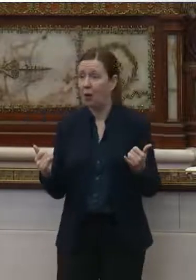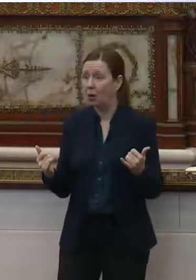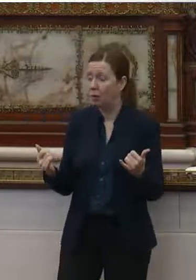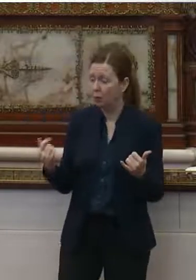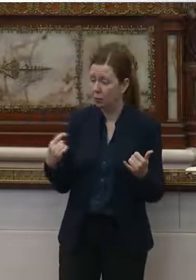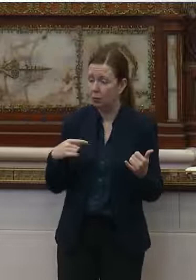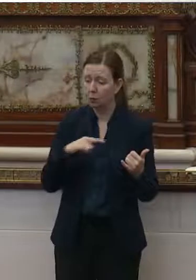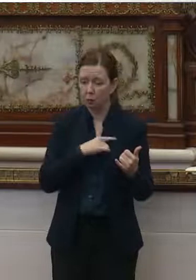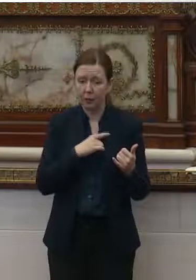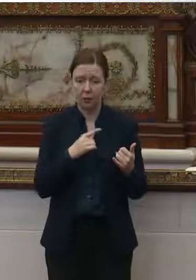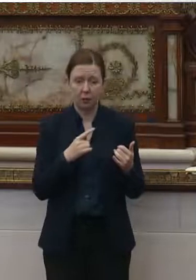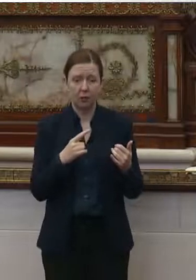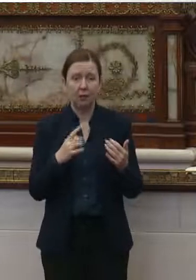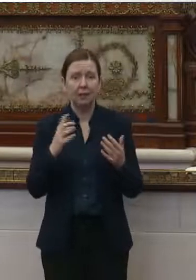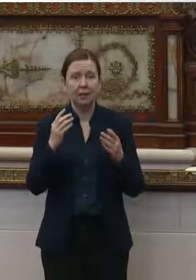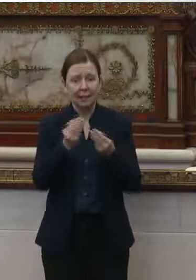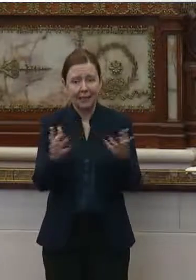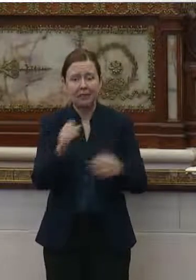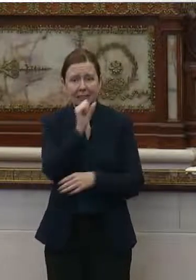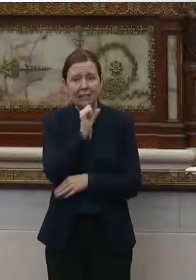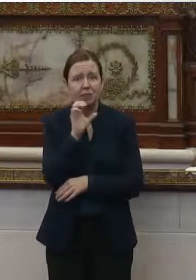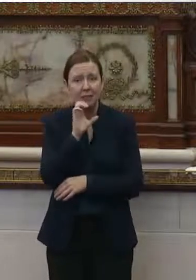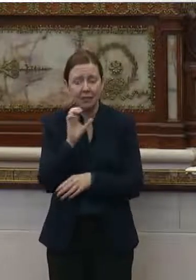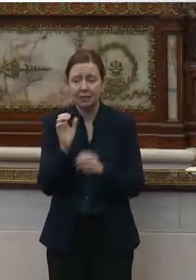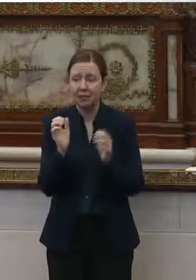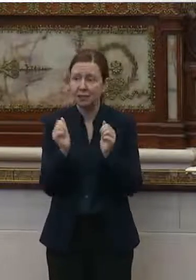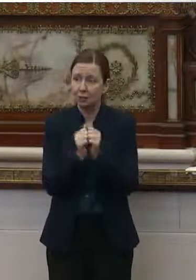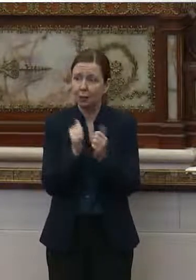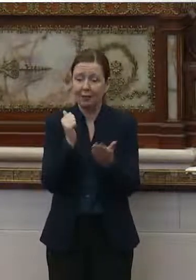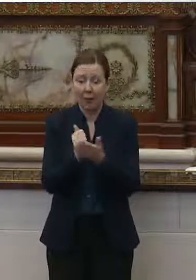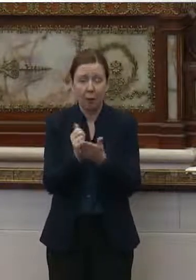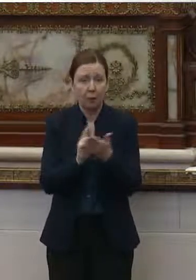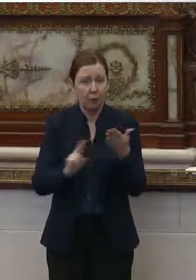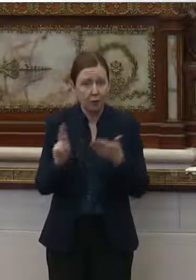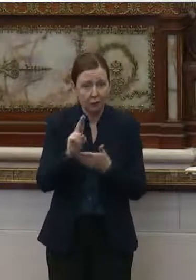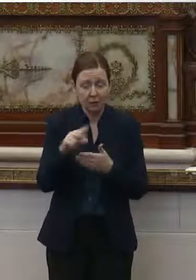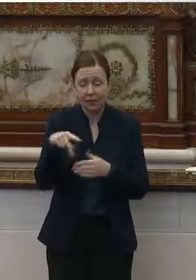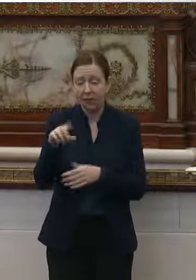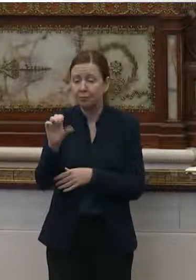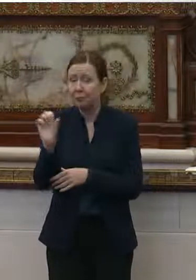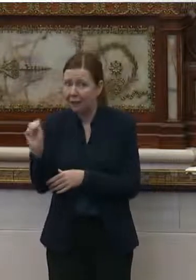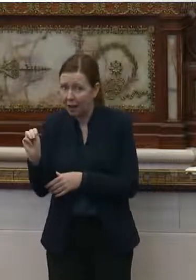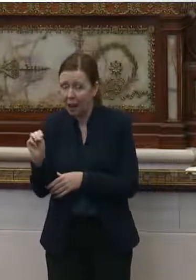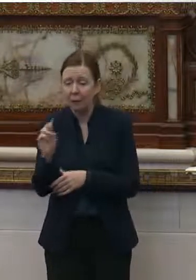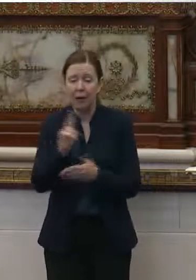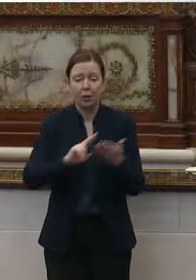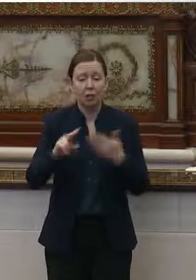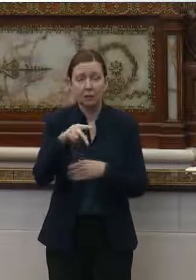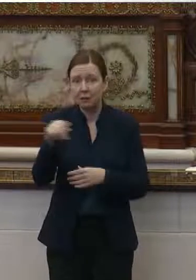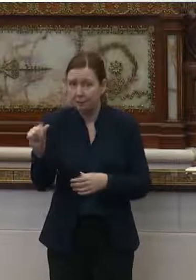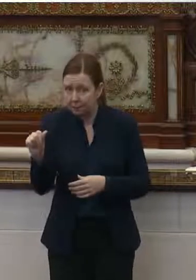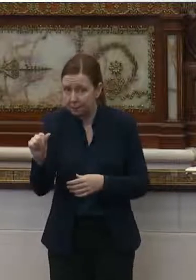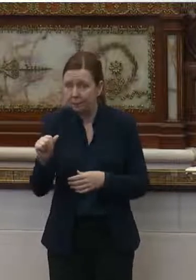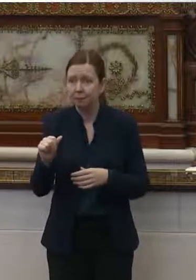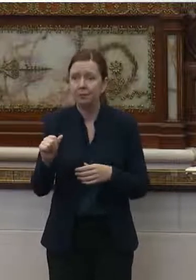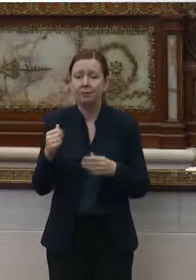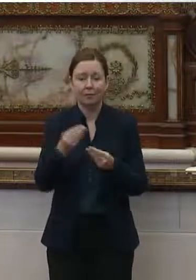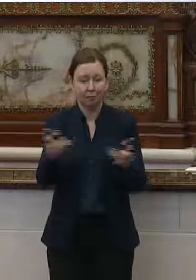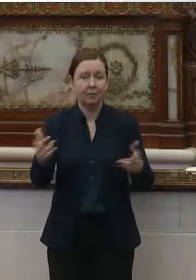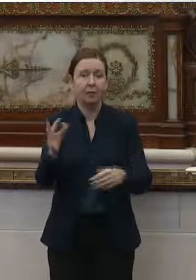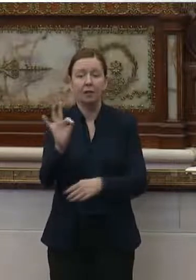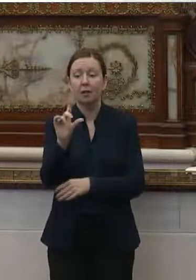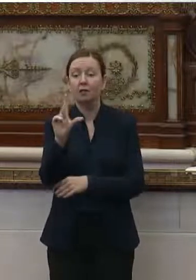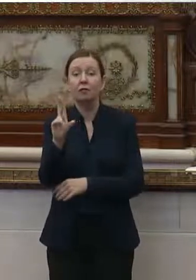we're giving, um, senior citizens with the help of university, a PCOM and a university of Penn flu shots